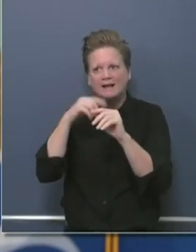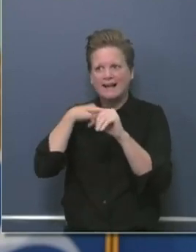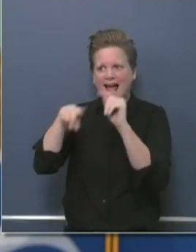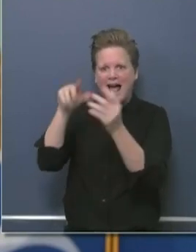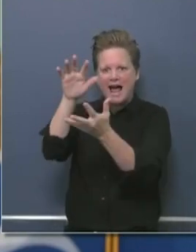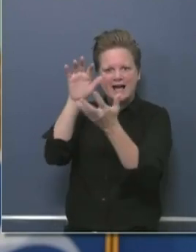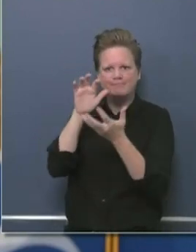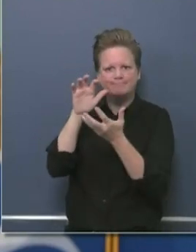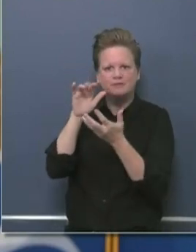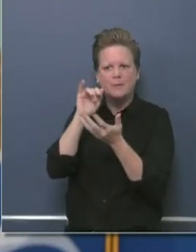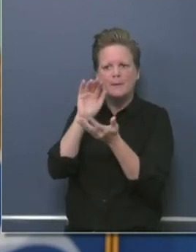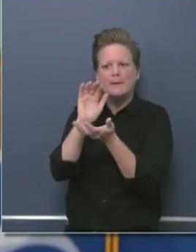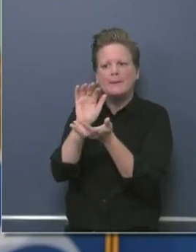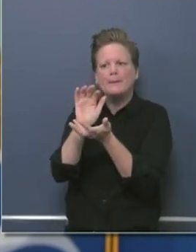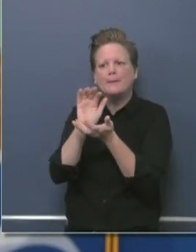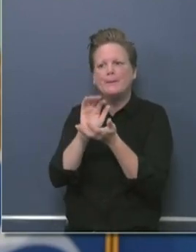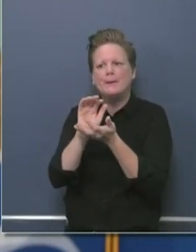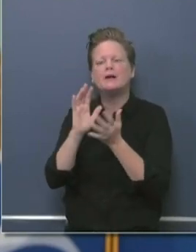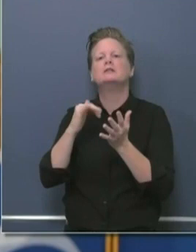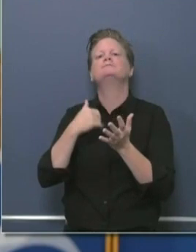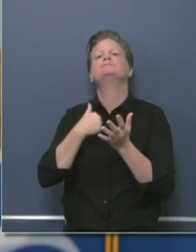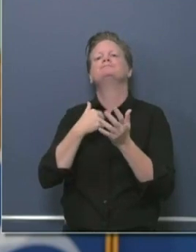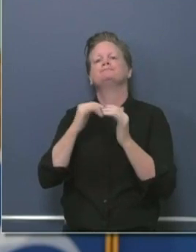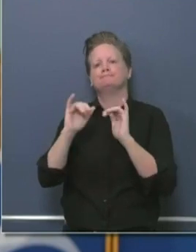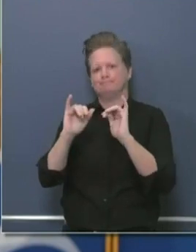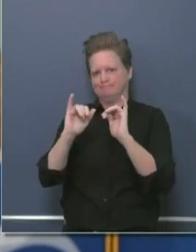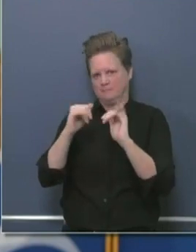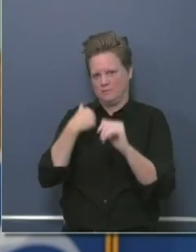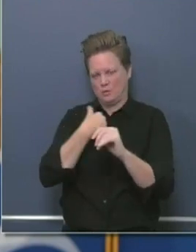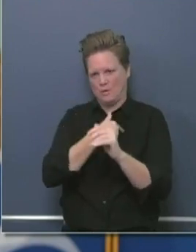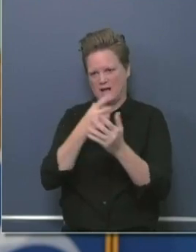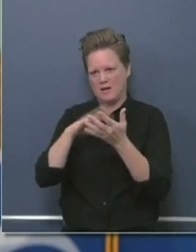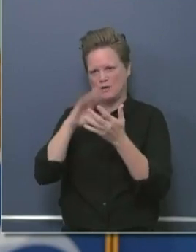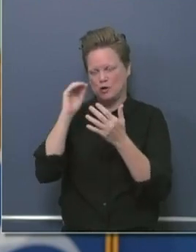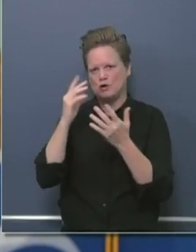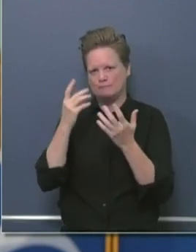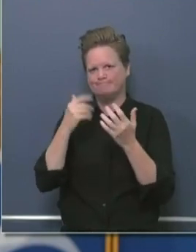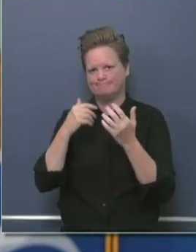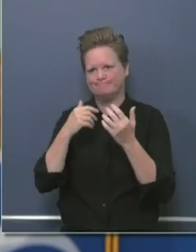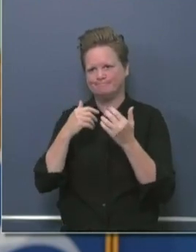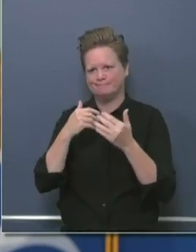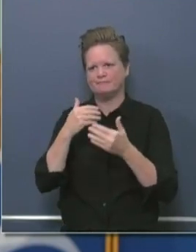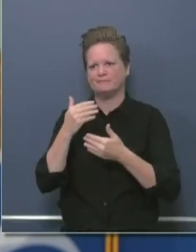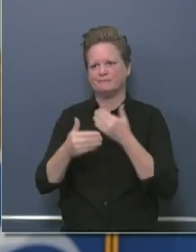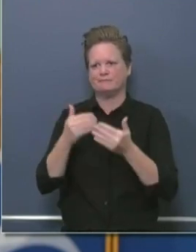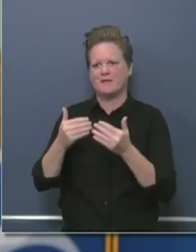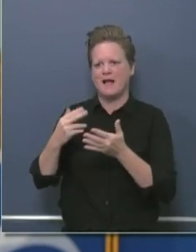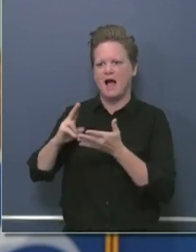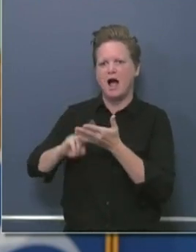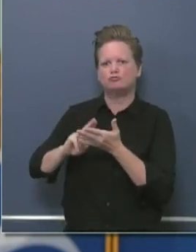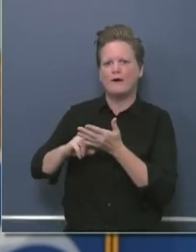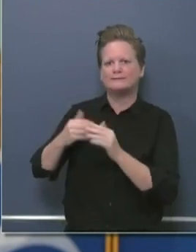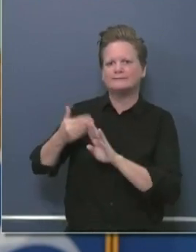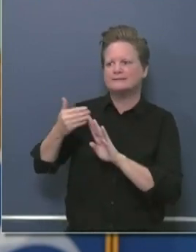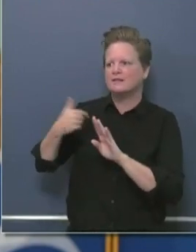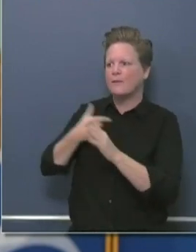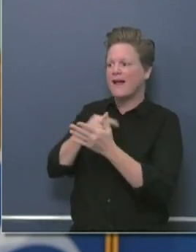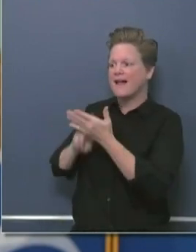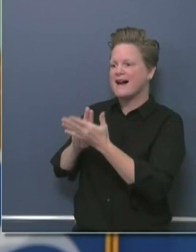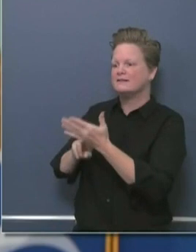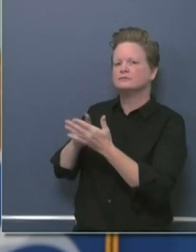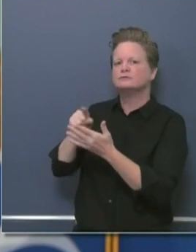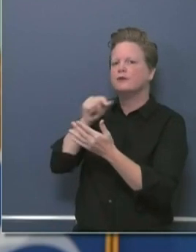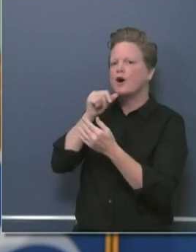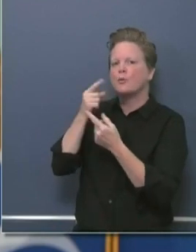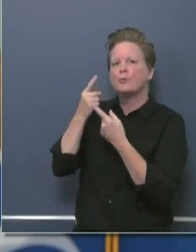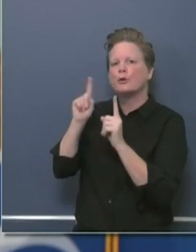is we learned a lot in that process from those previous contracts. And we have partners now that we didn't have in